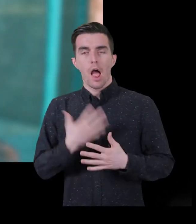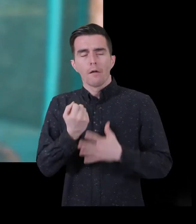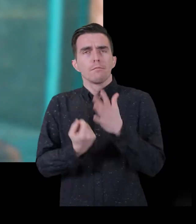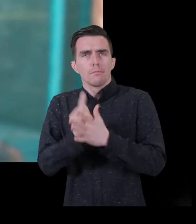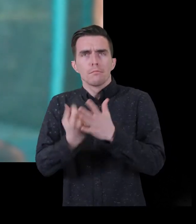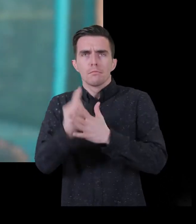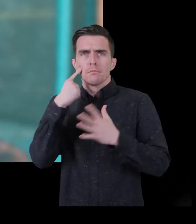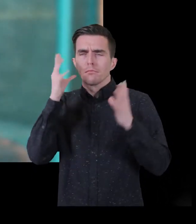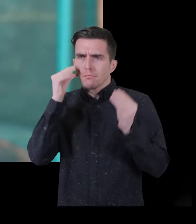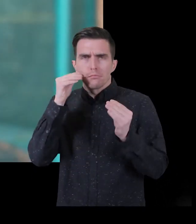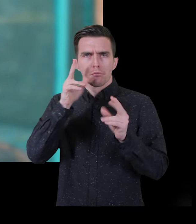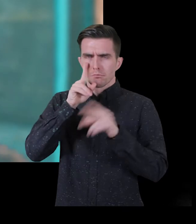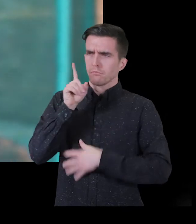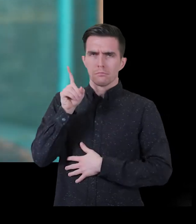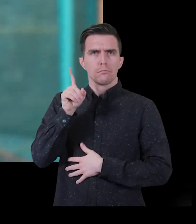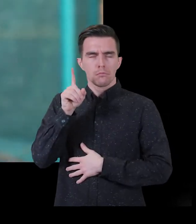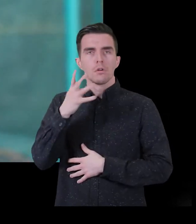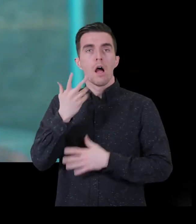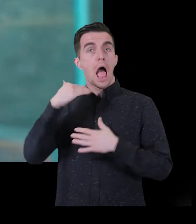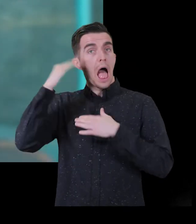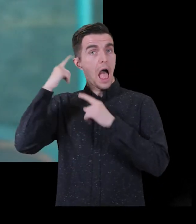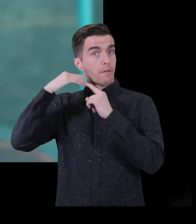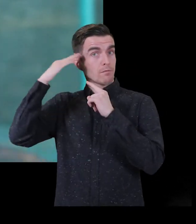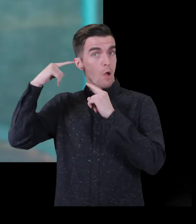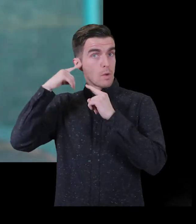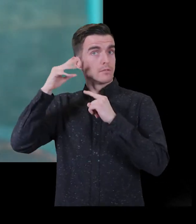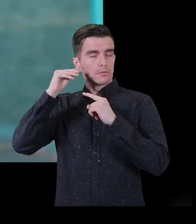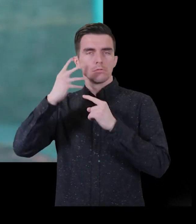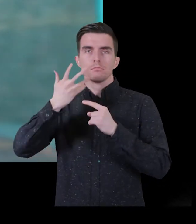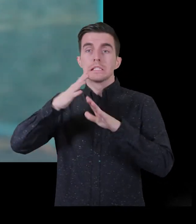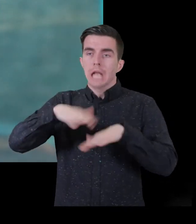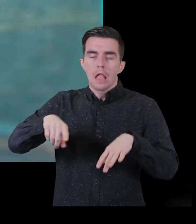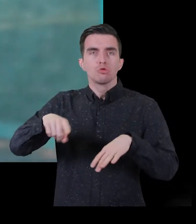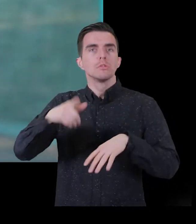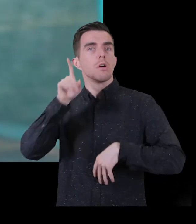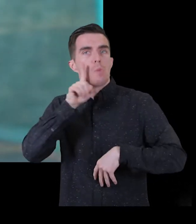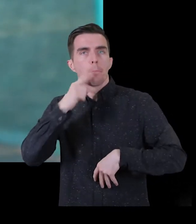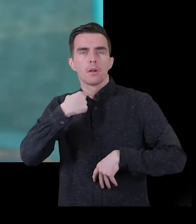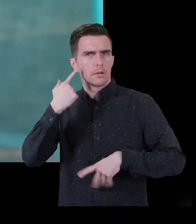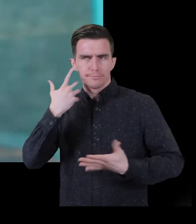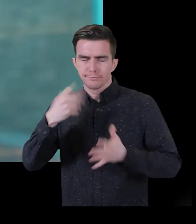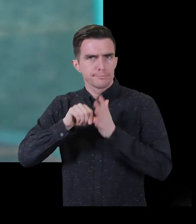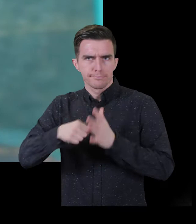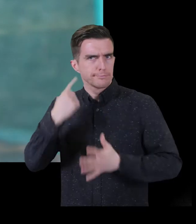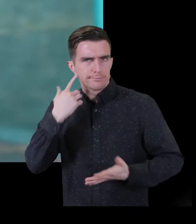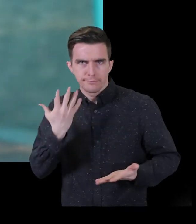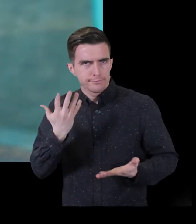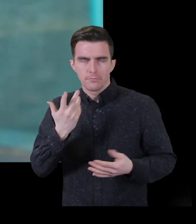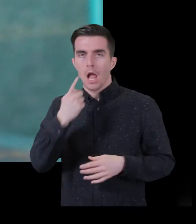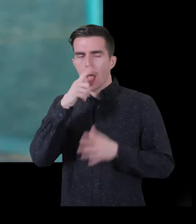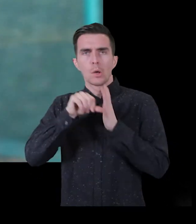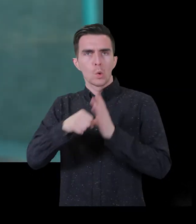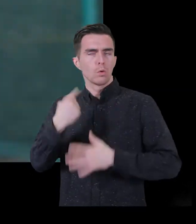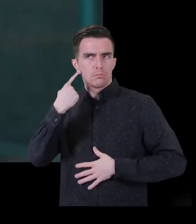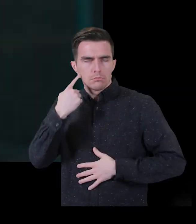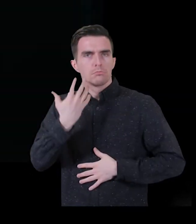High frequency sounds such as female or children's voices may become difficult to hear. It may also be harder to hear